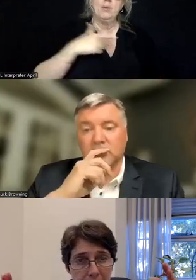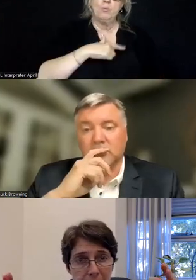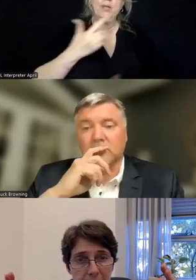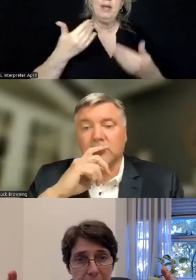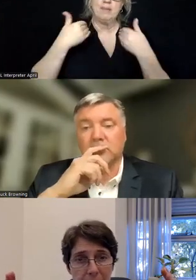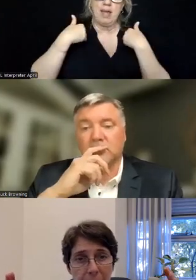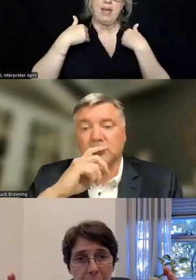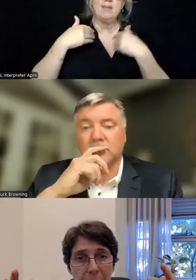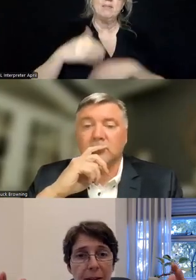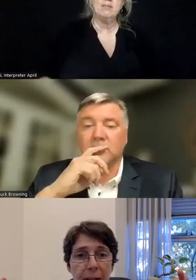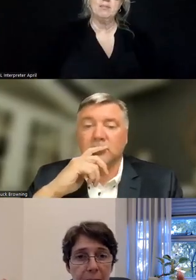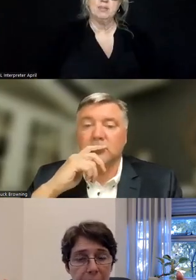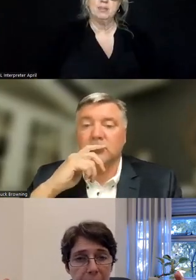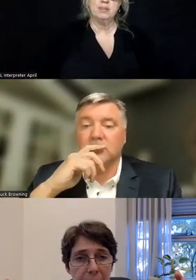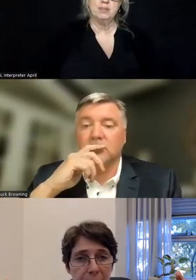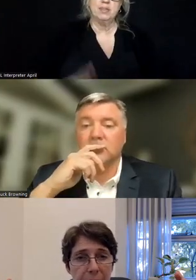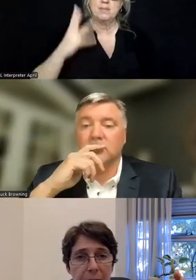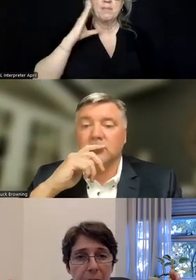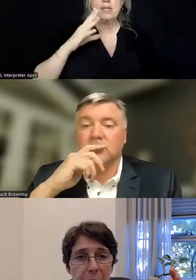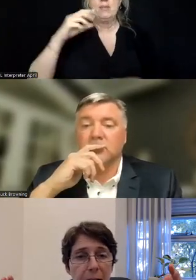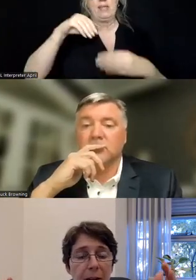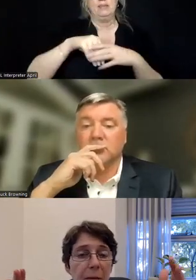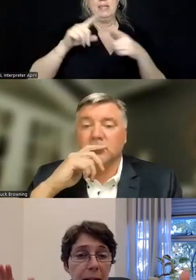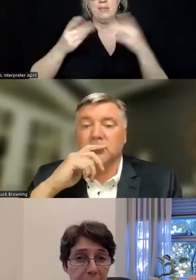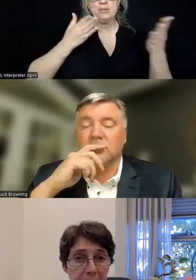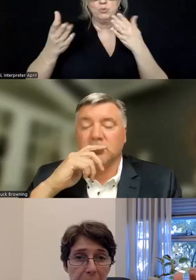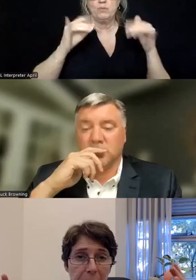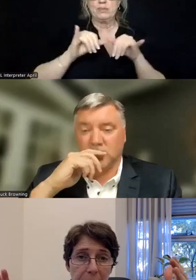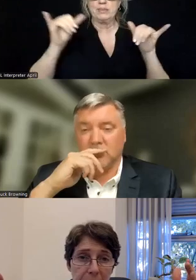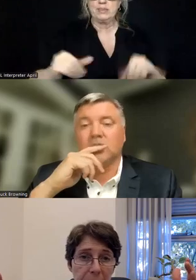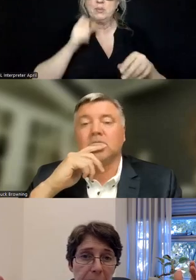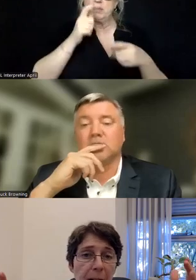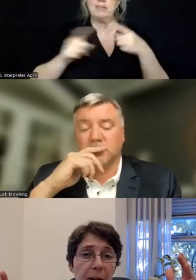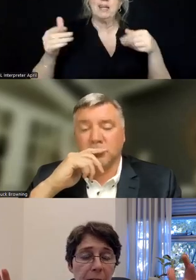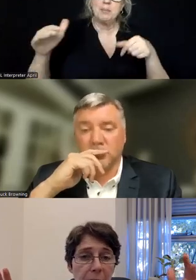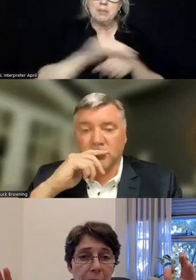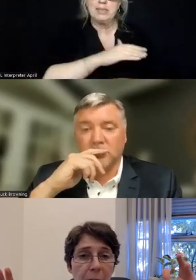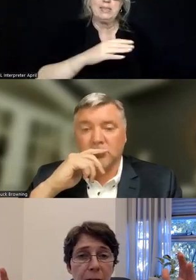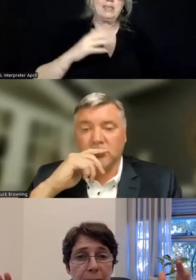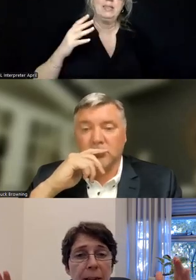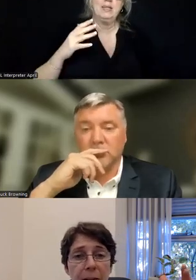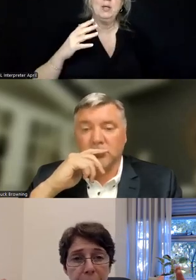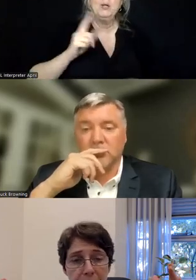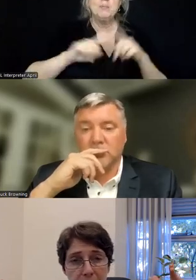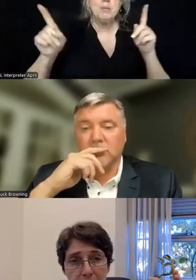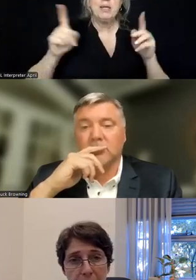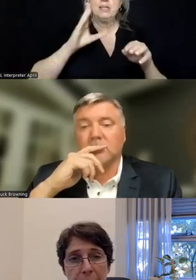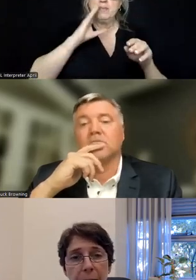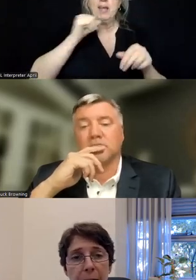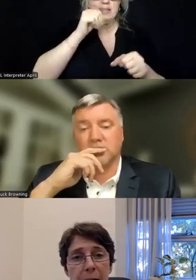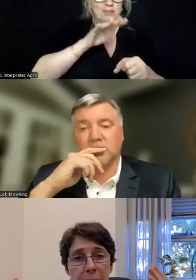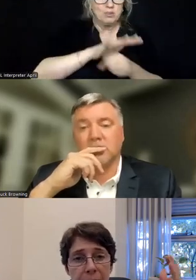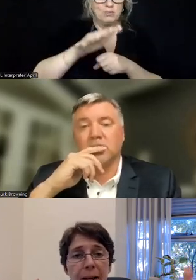there is missing in the service system, or not completely missing, but certainly woefully insufficient